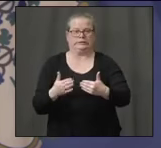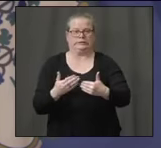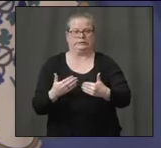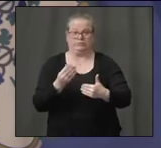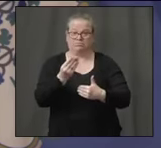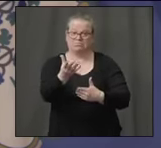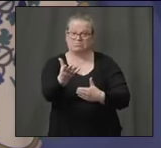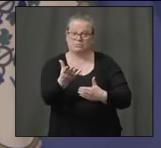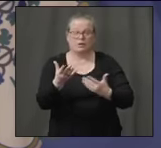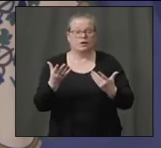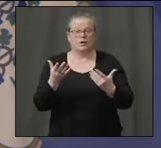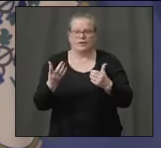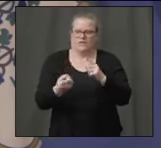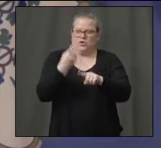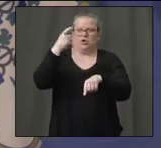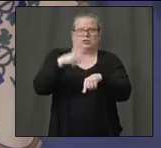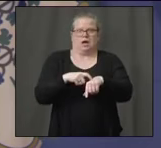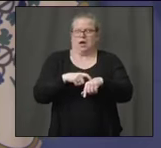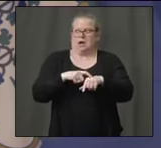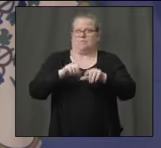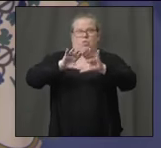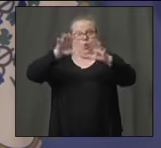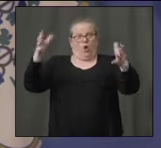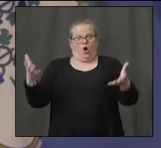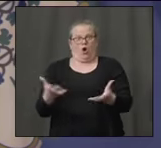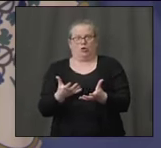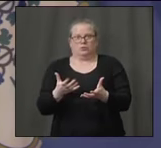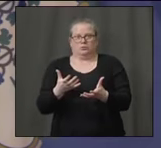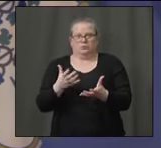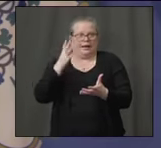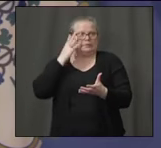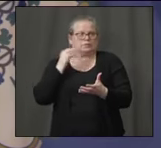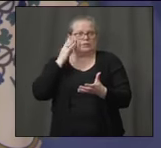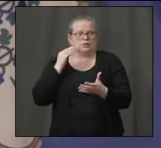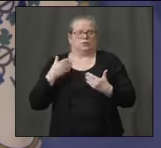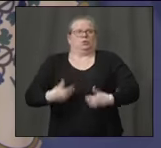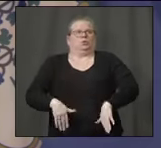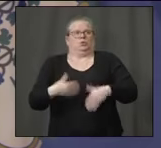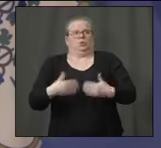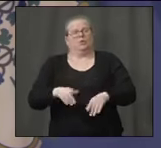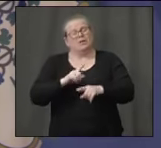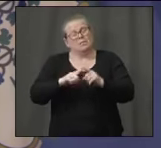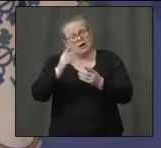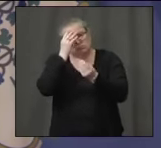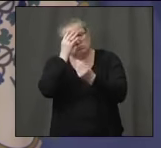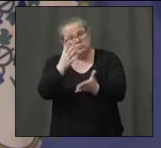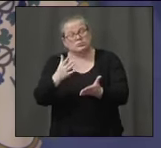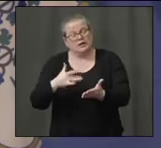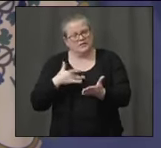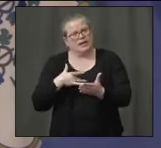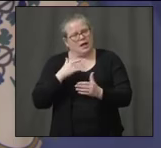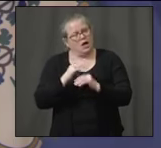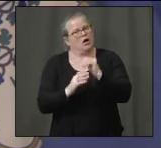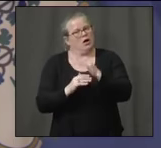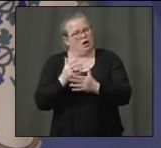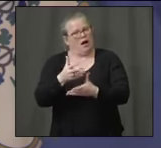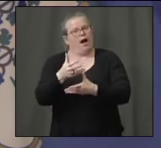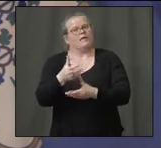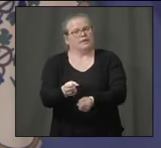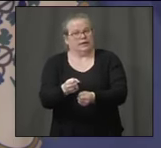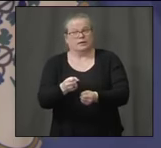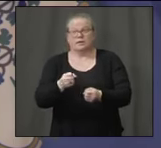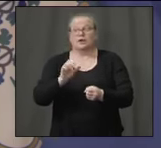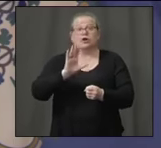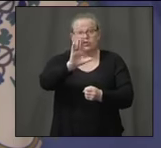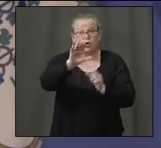worldwide. But I want you to have a little bit of confidence that your state is taking a village is working